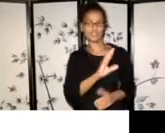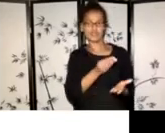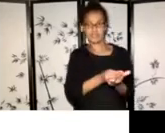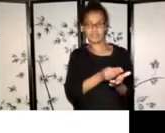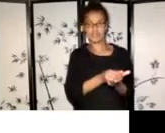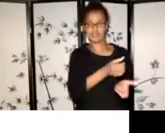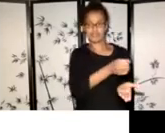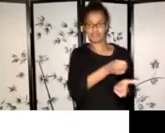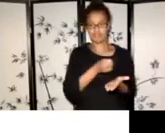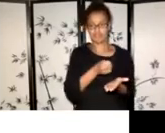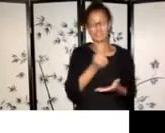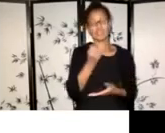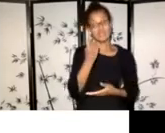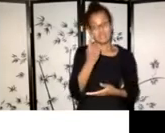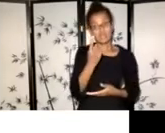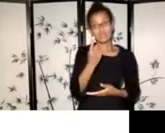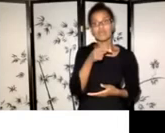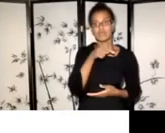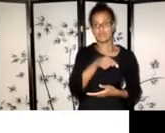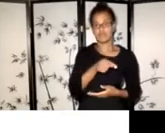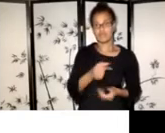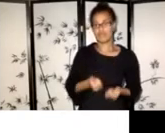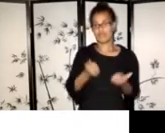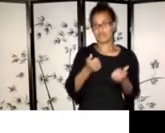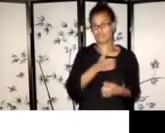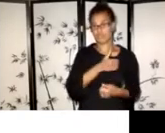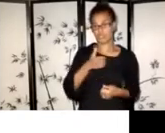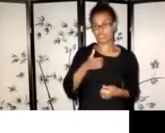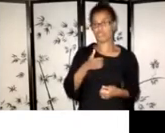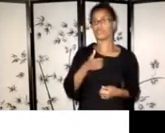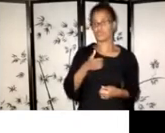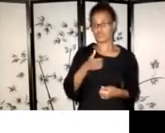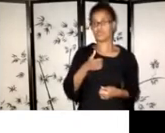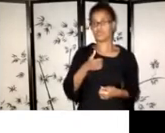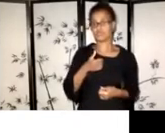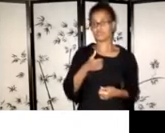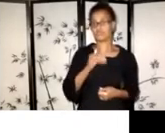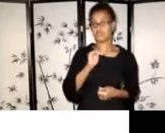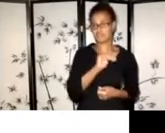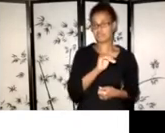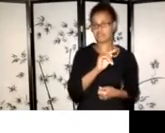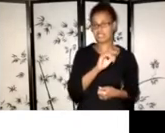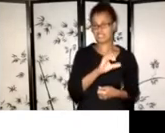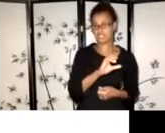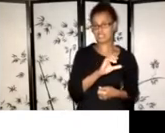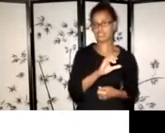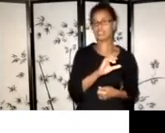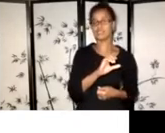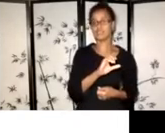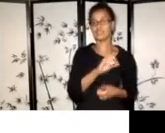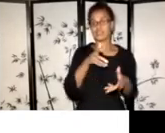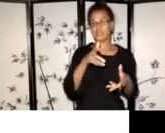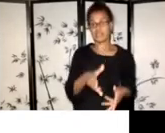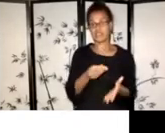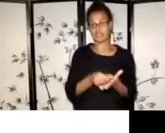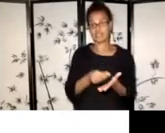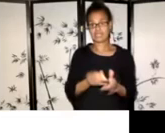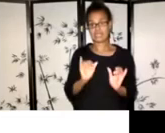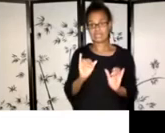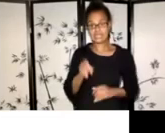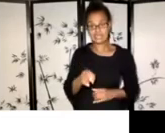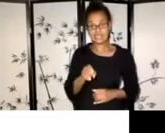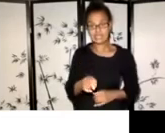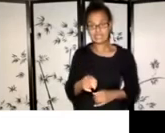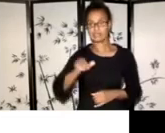based in Toronto, and then you can come to the OAC, uh, for some of the other, uh, funds as well. But we cover all